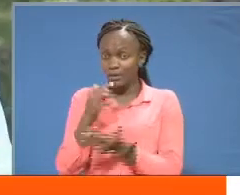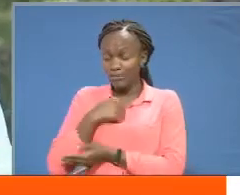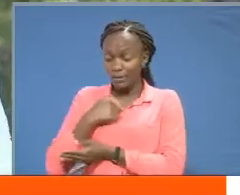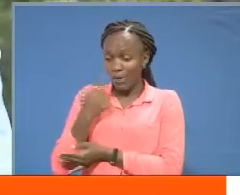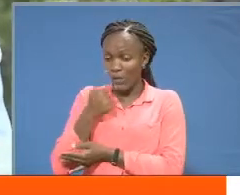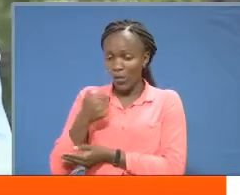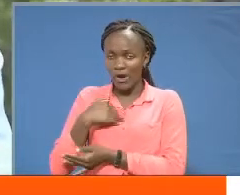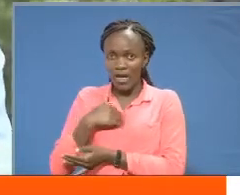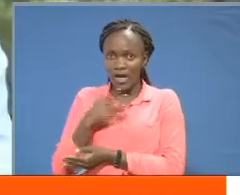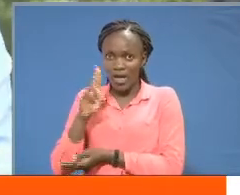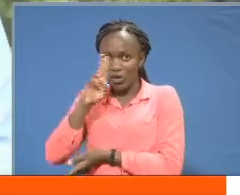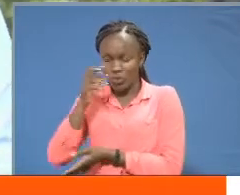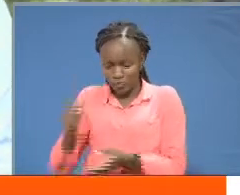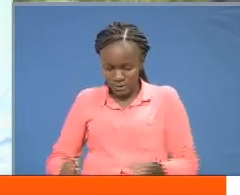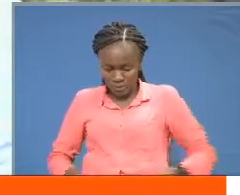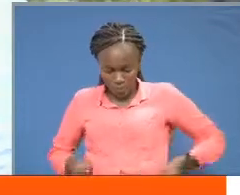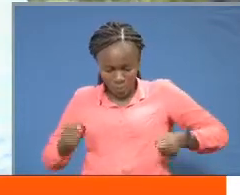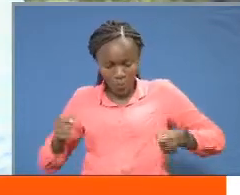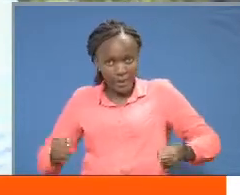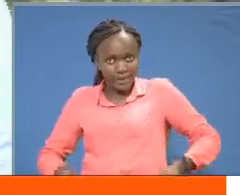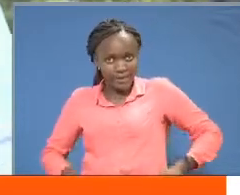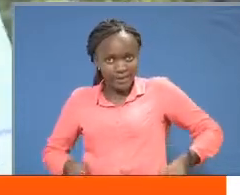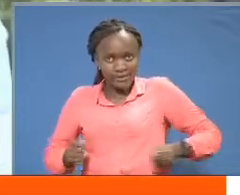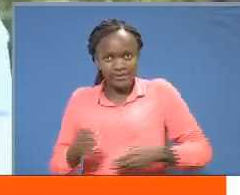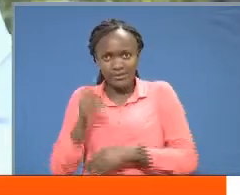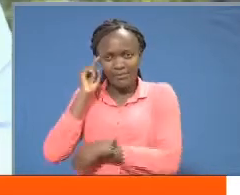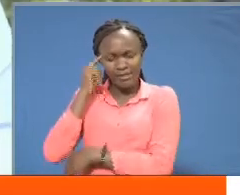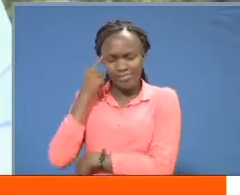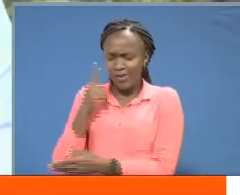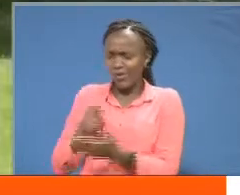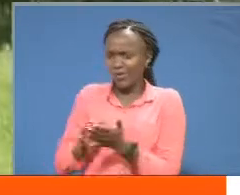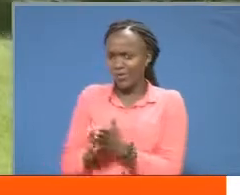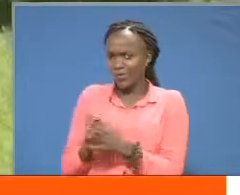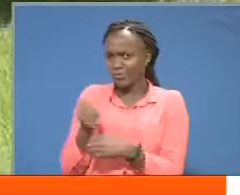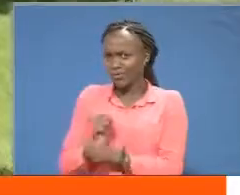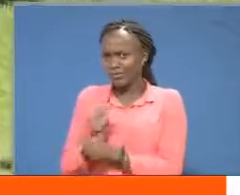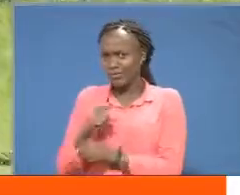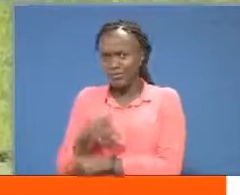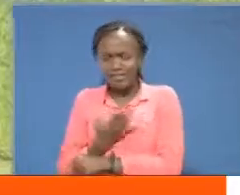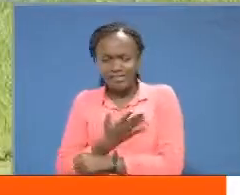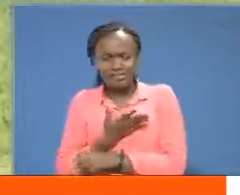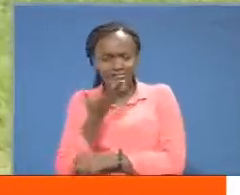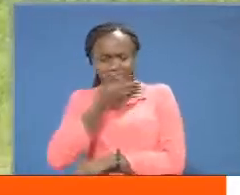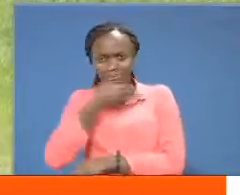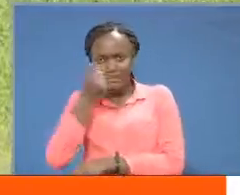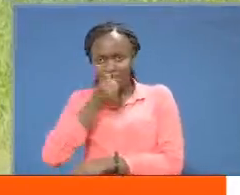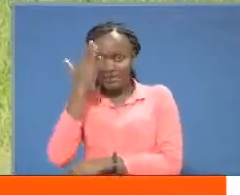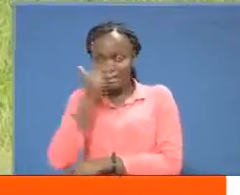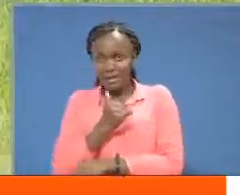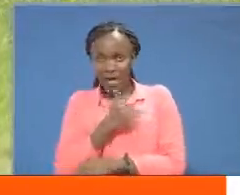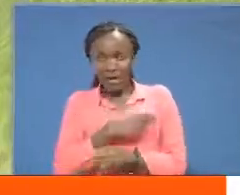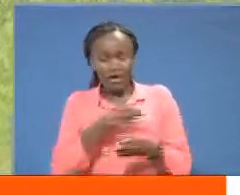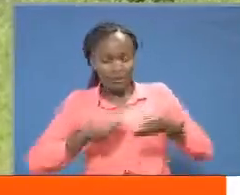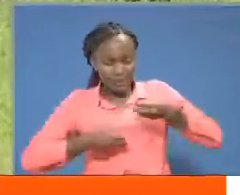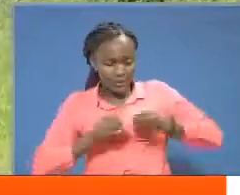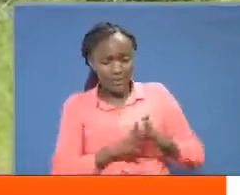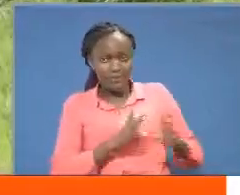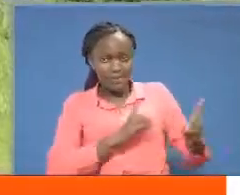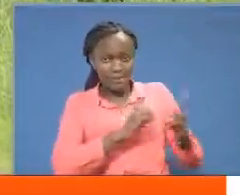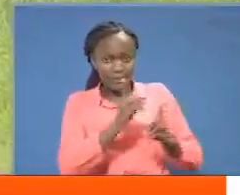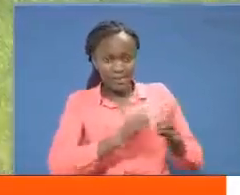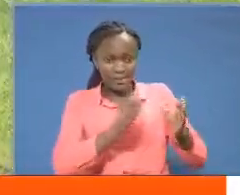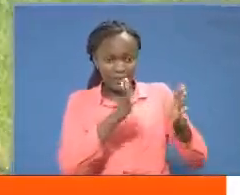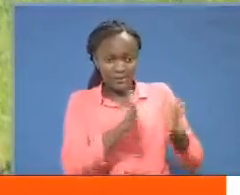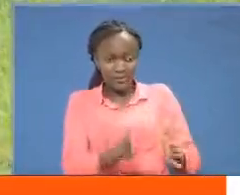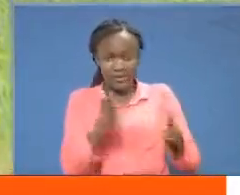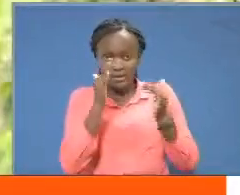person who is physically challenged i think the structures favor me a lot for now the disability directorate at kenyata university